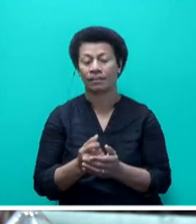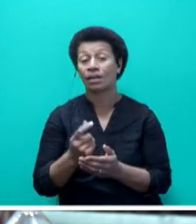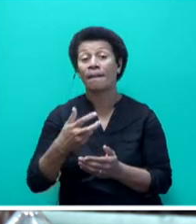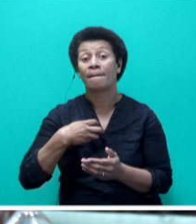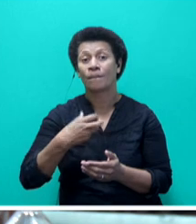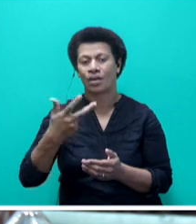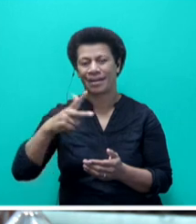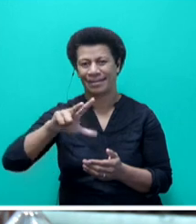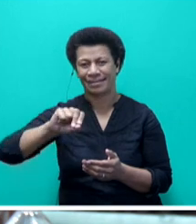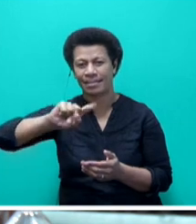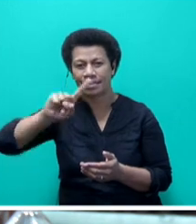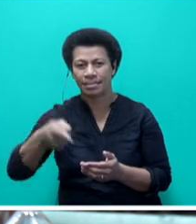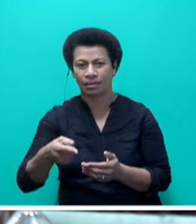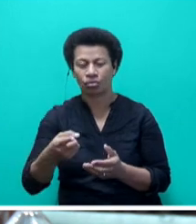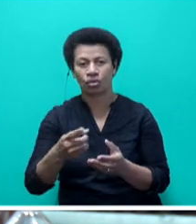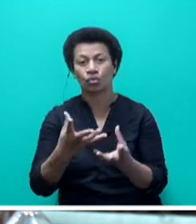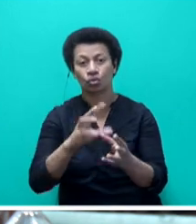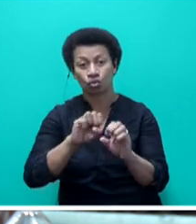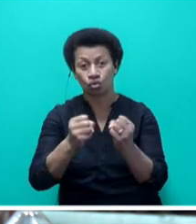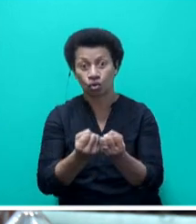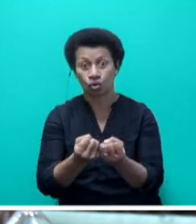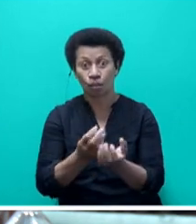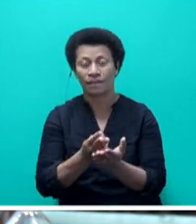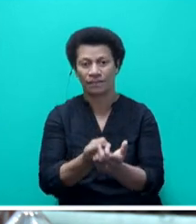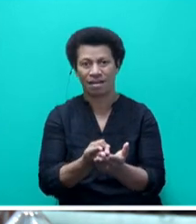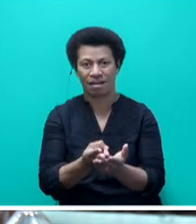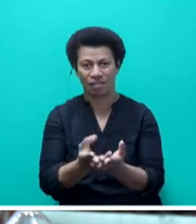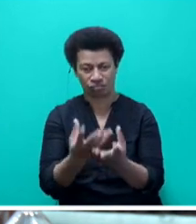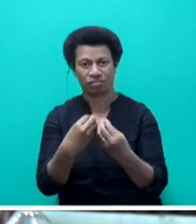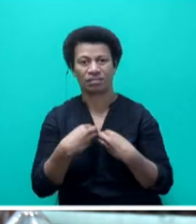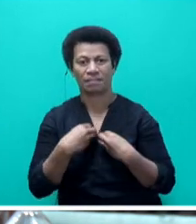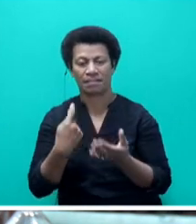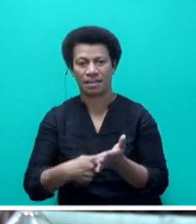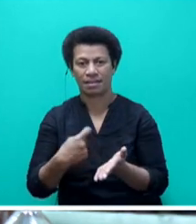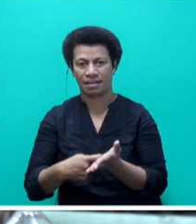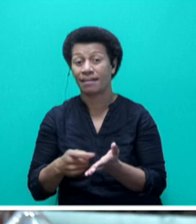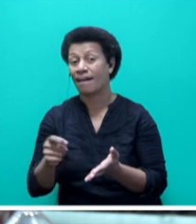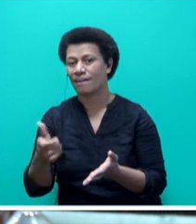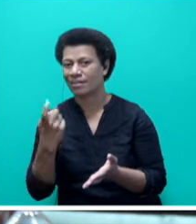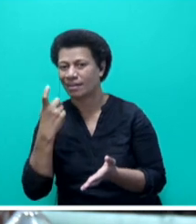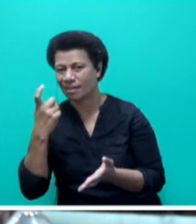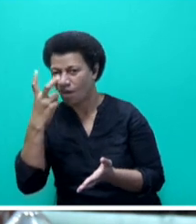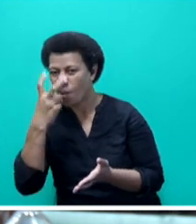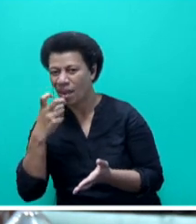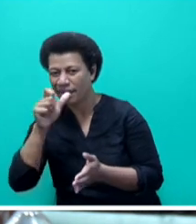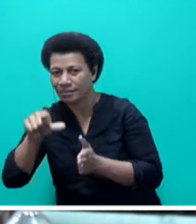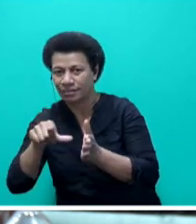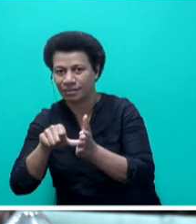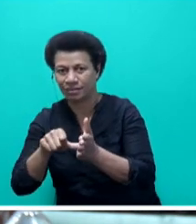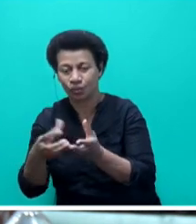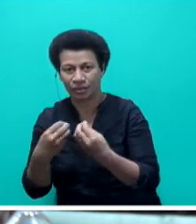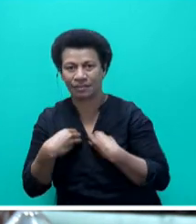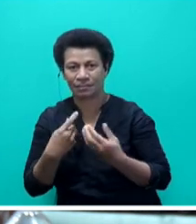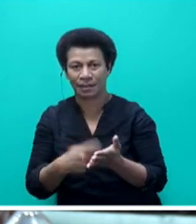,000 social welfare recipients and around 8,000 government pensioners and after-care recipients, sir. Sir, all registered